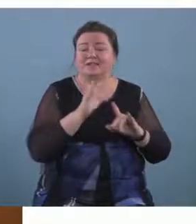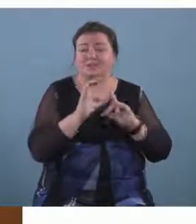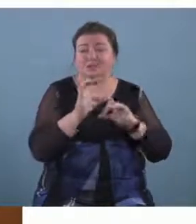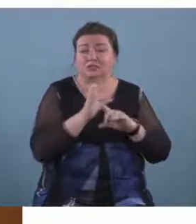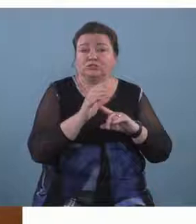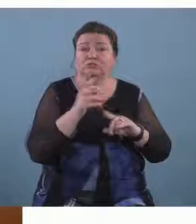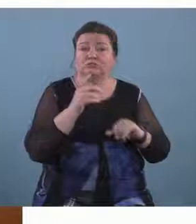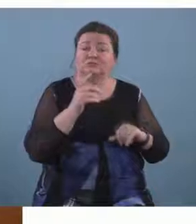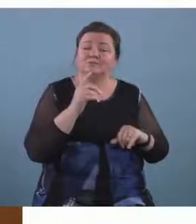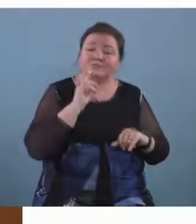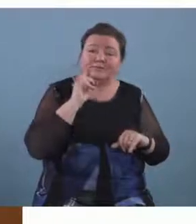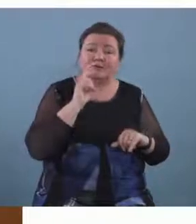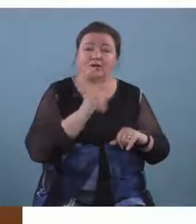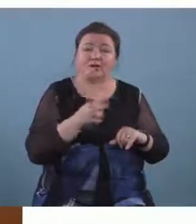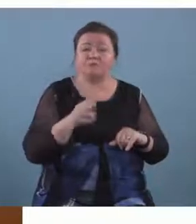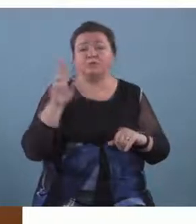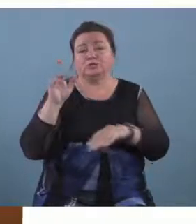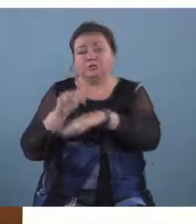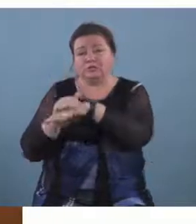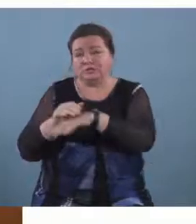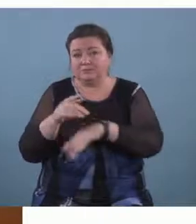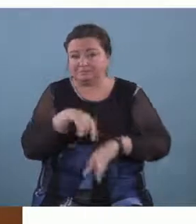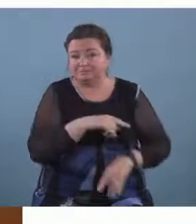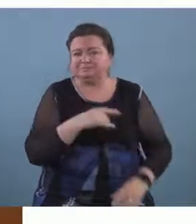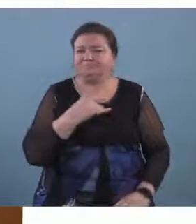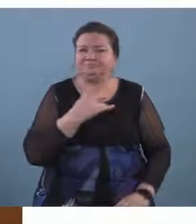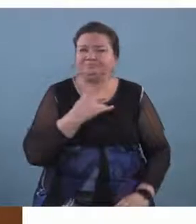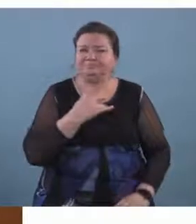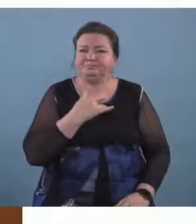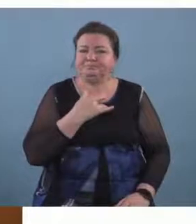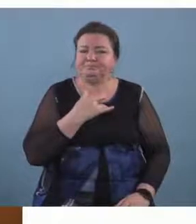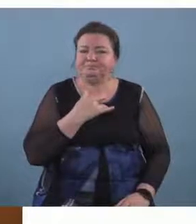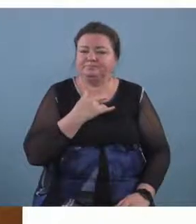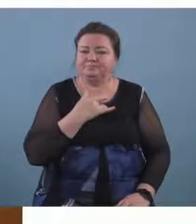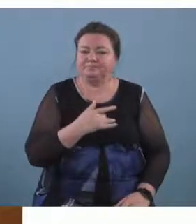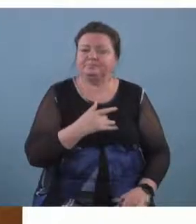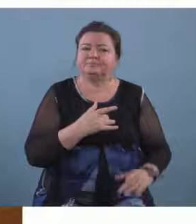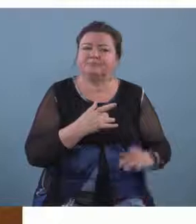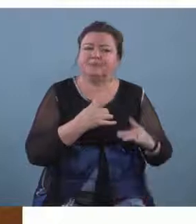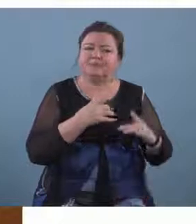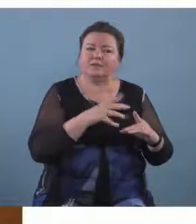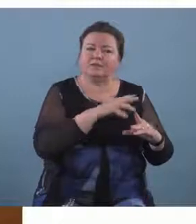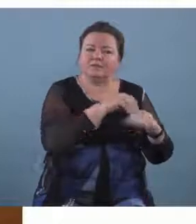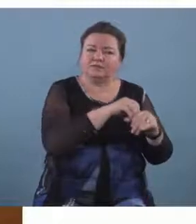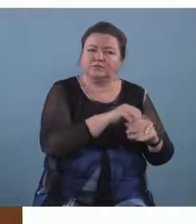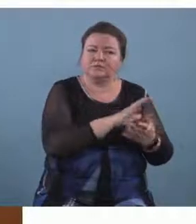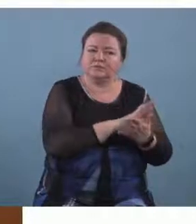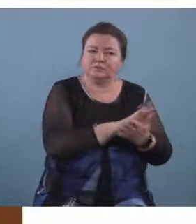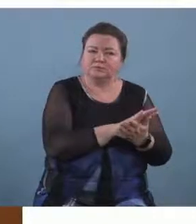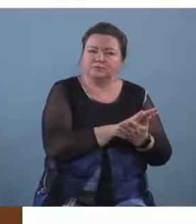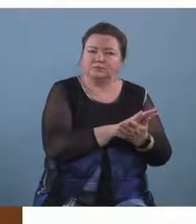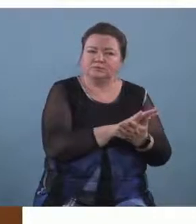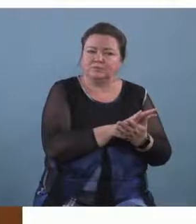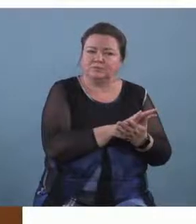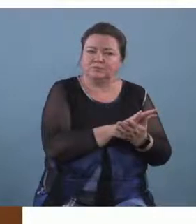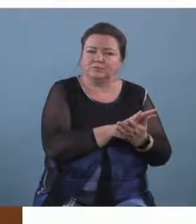of hearing children in the uk um are in mainstream schools so um i